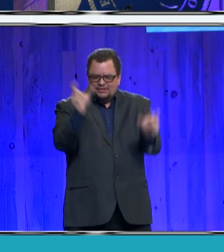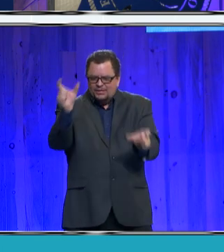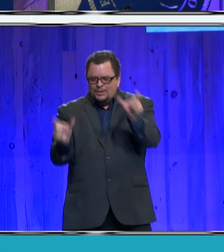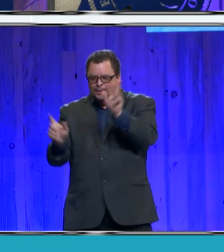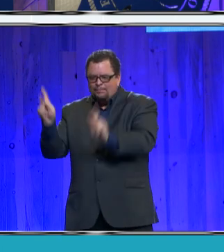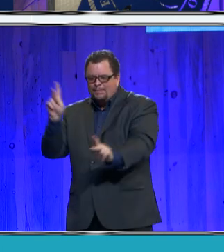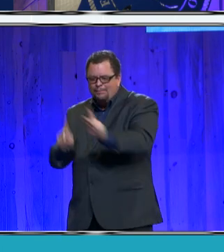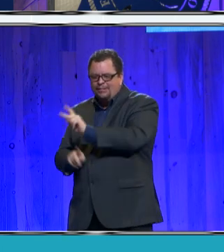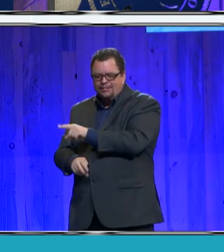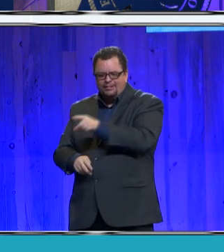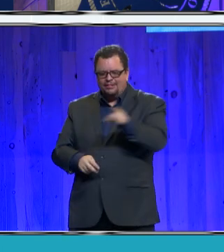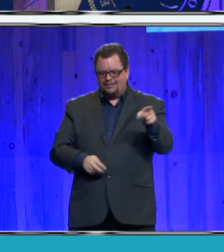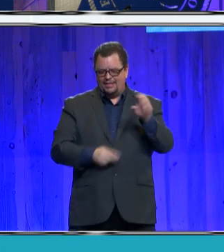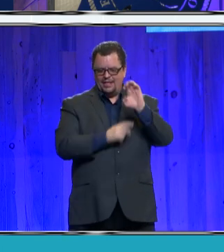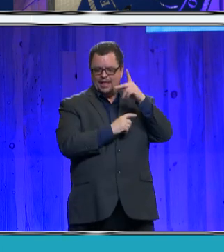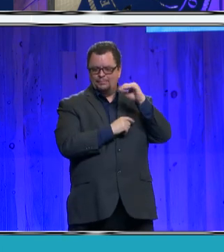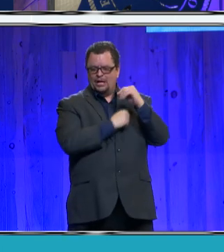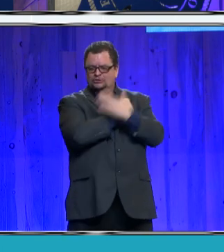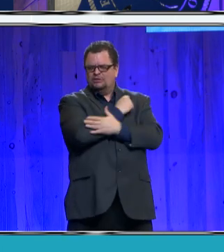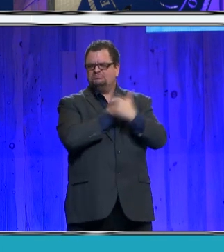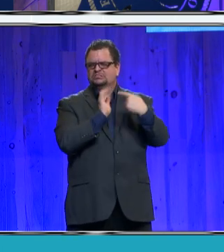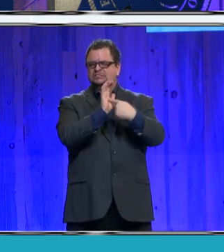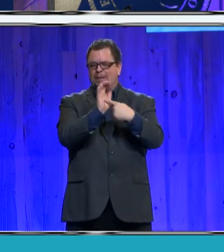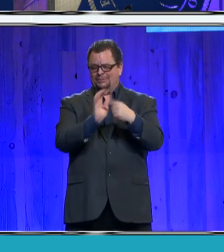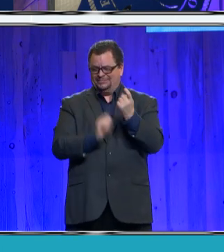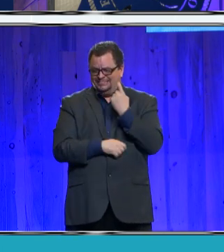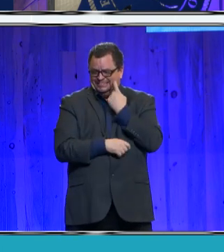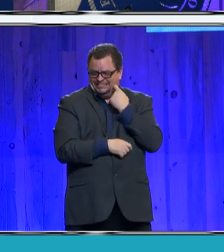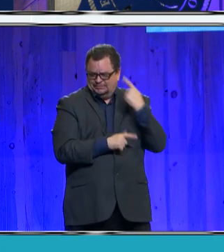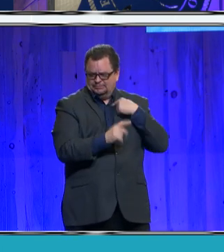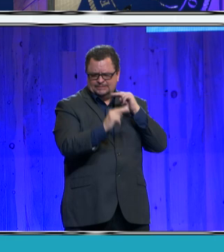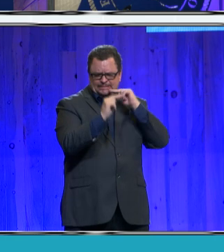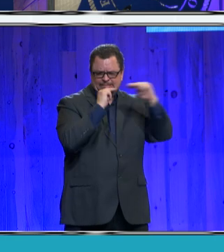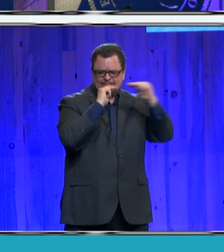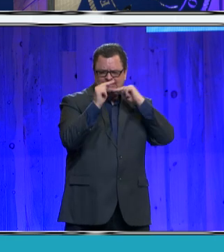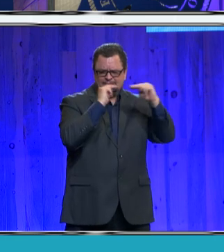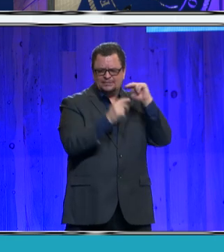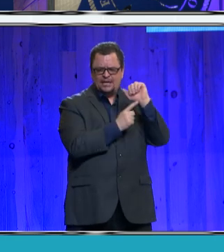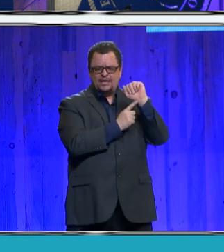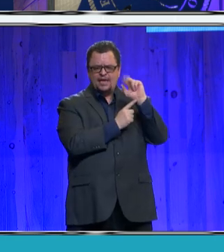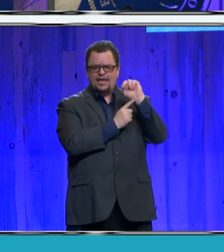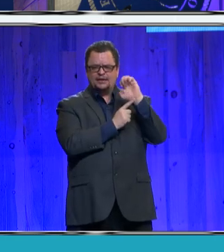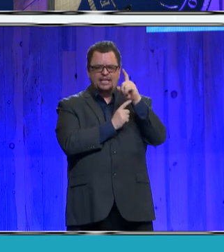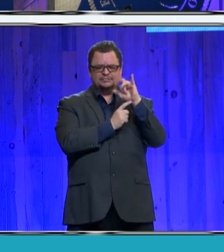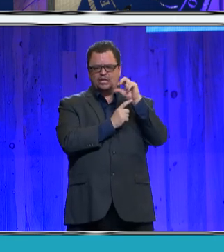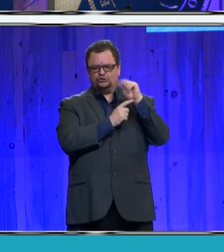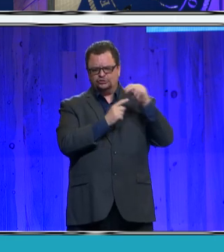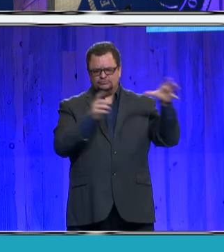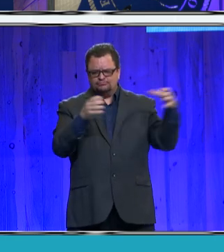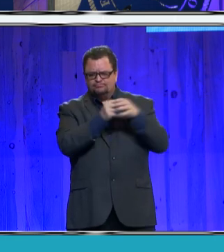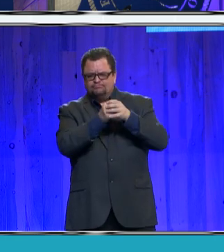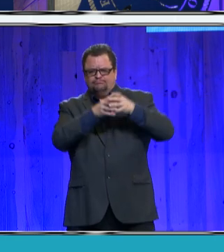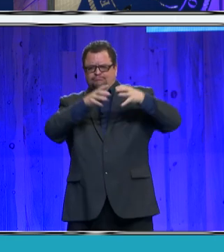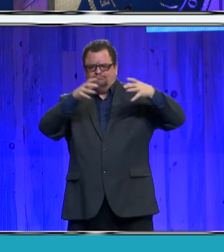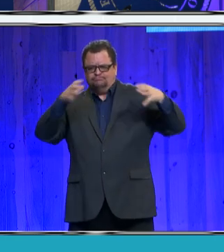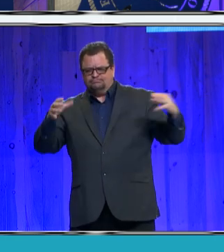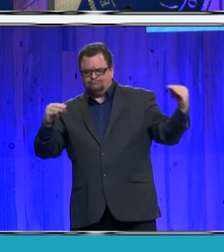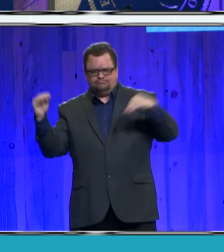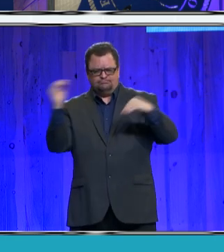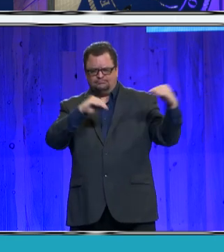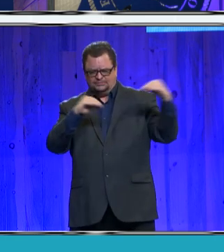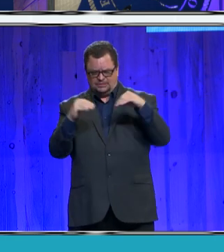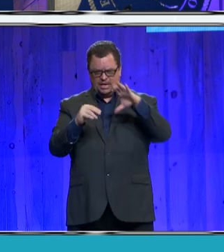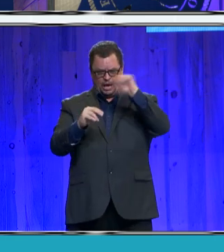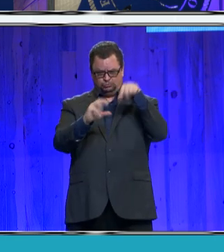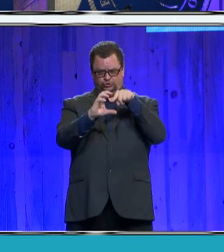County recently negotiated an annexation agreement with our partner, the City of Colorado Springs, to streamline county